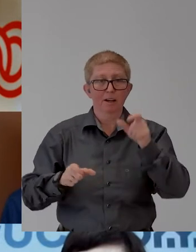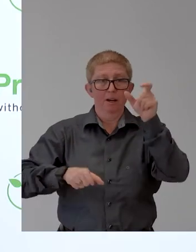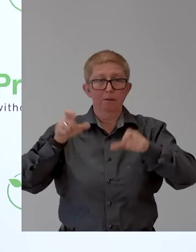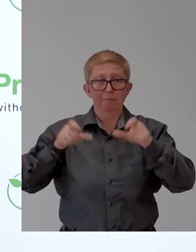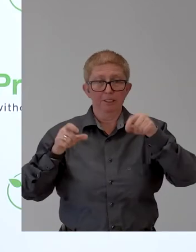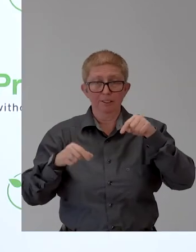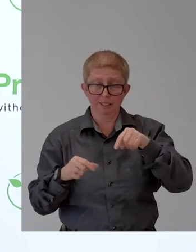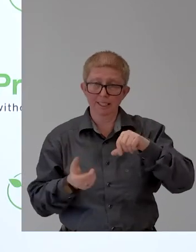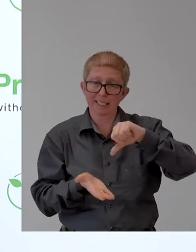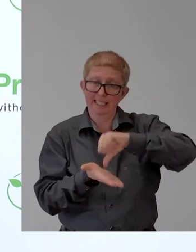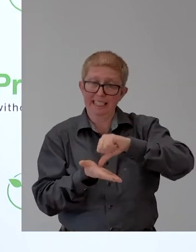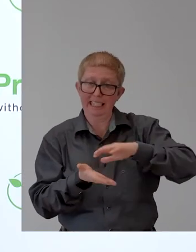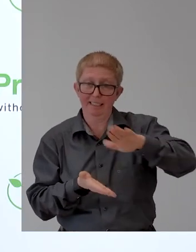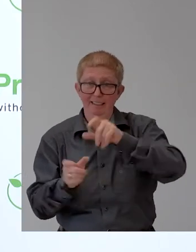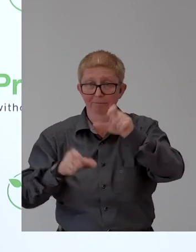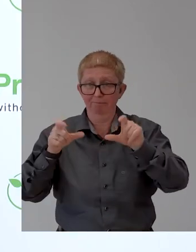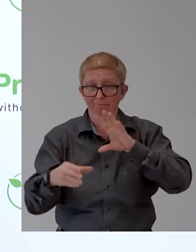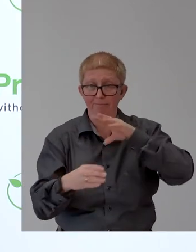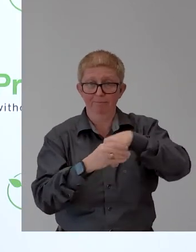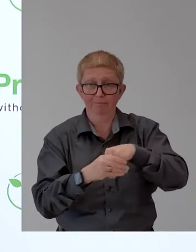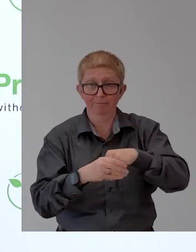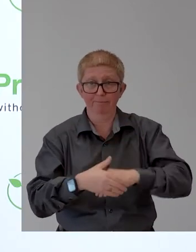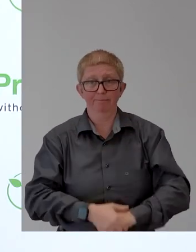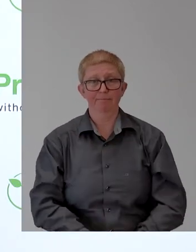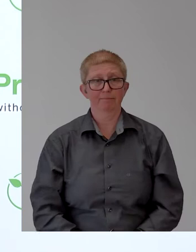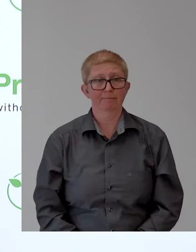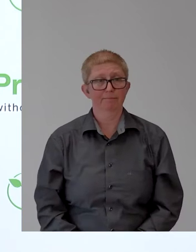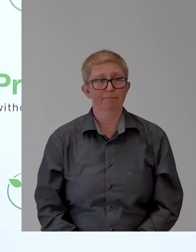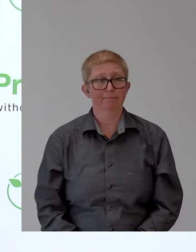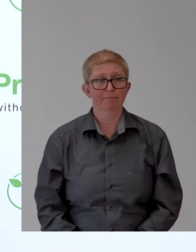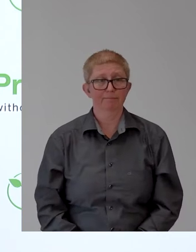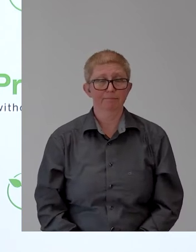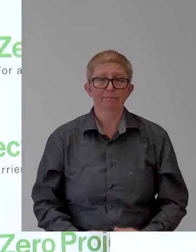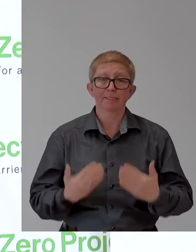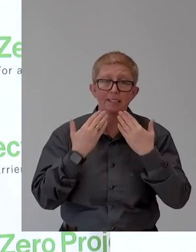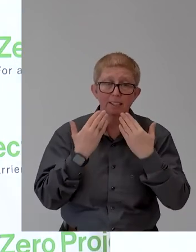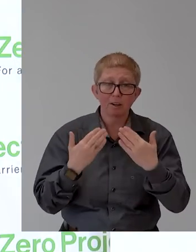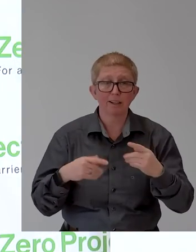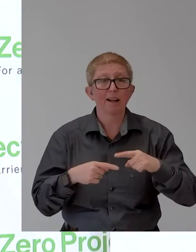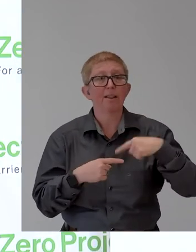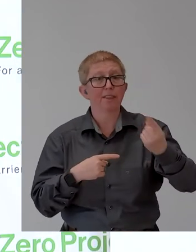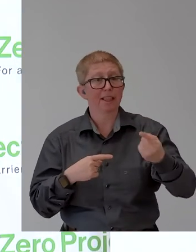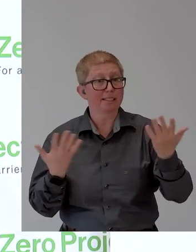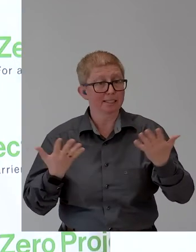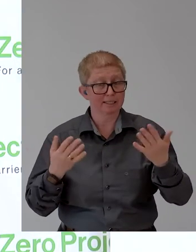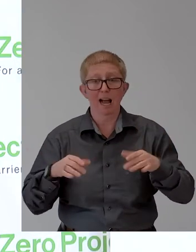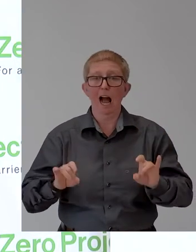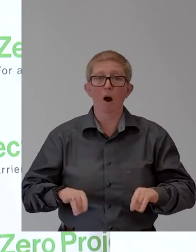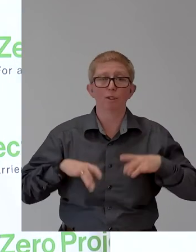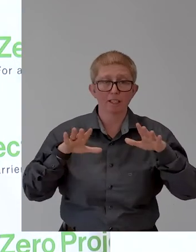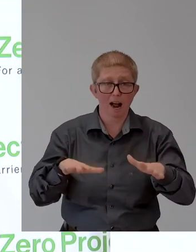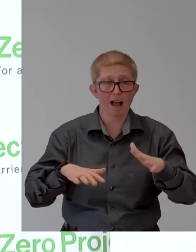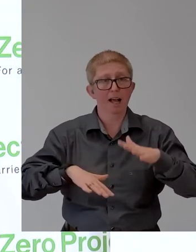you so much. Thank you. And thank you. The next one, Australian Network on